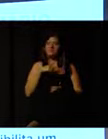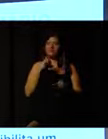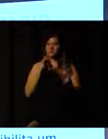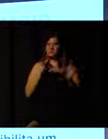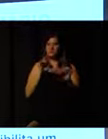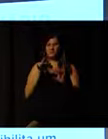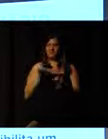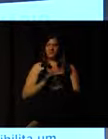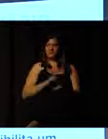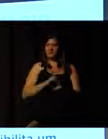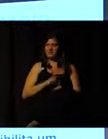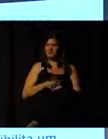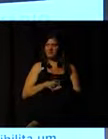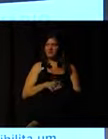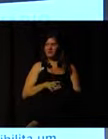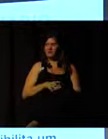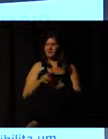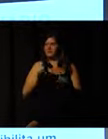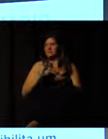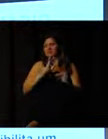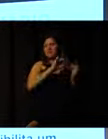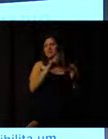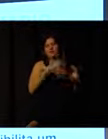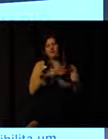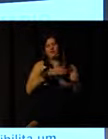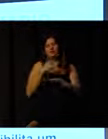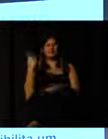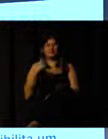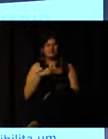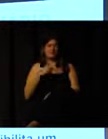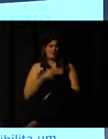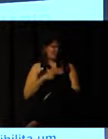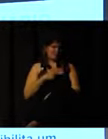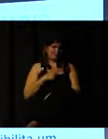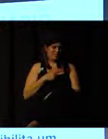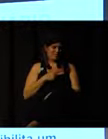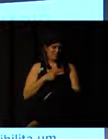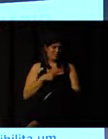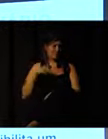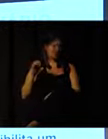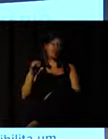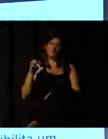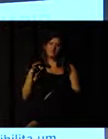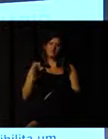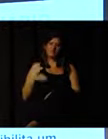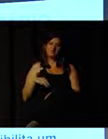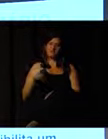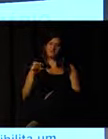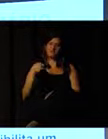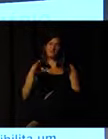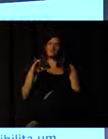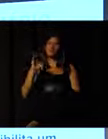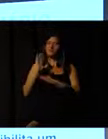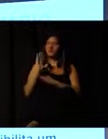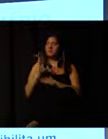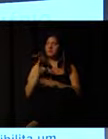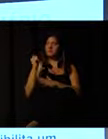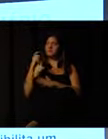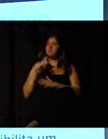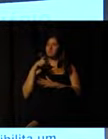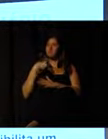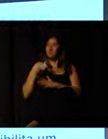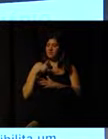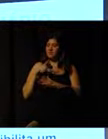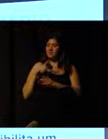This is the idea we have to sell with all the access that we have. And to have